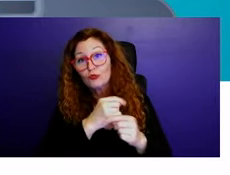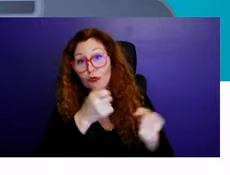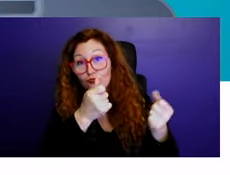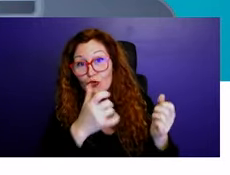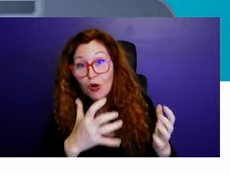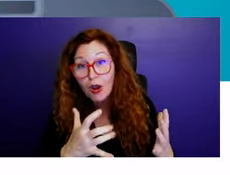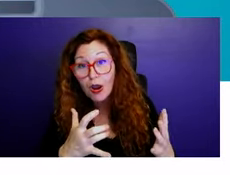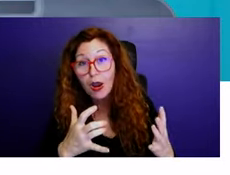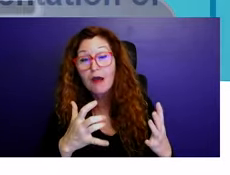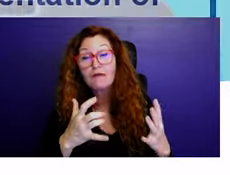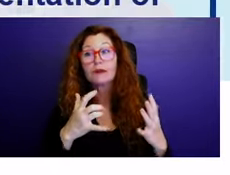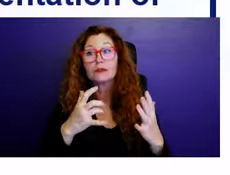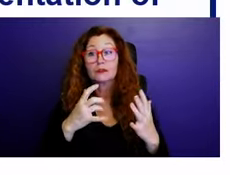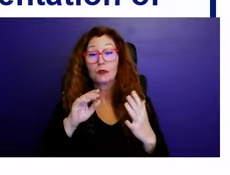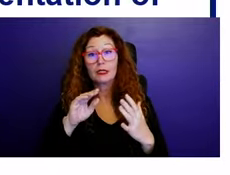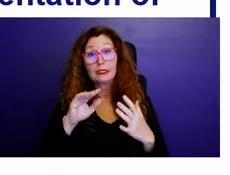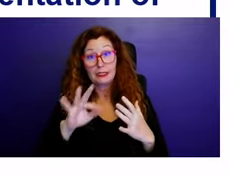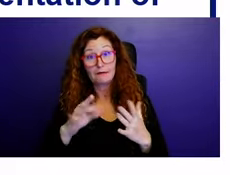maintenance fees also.